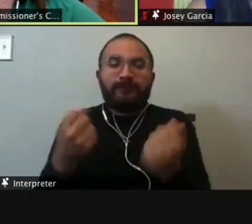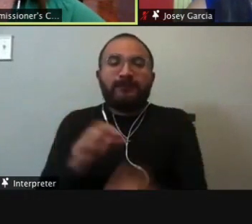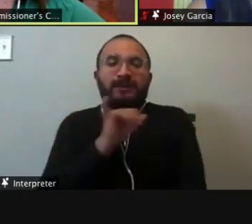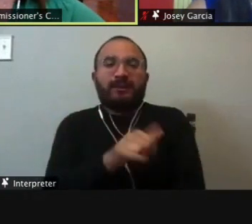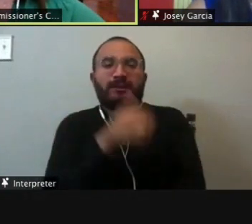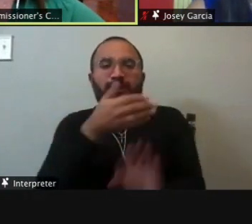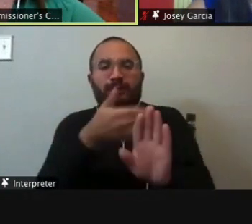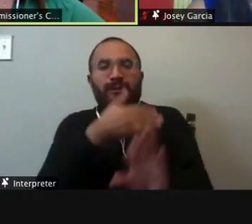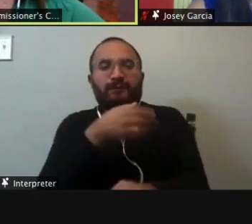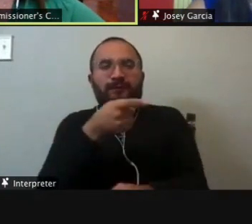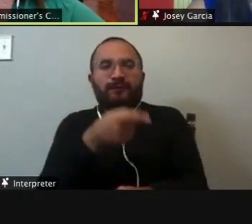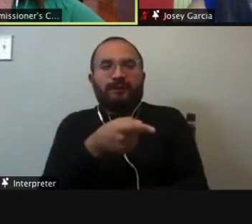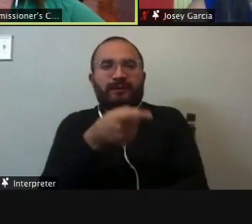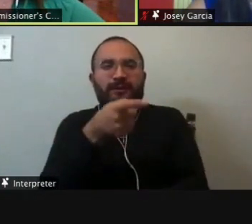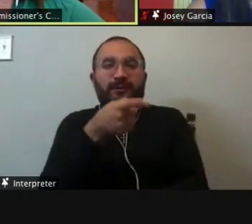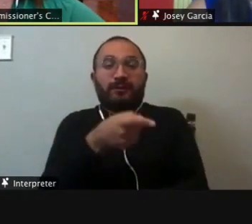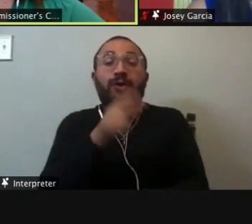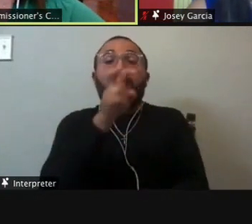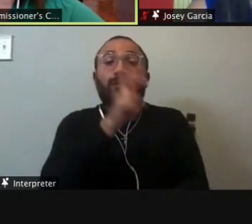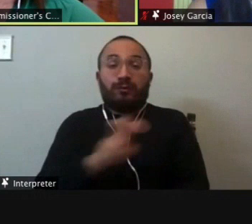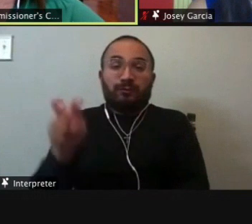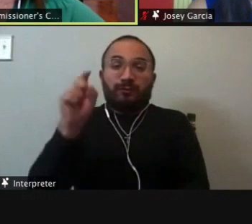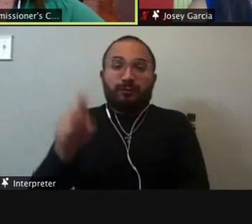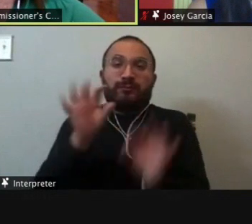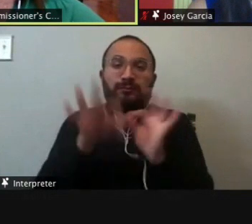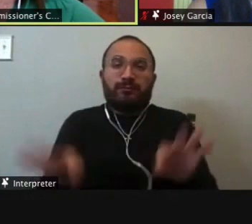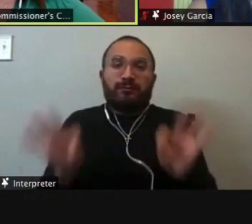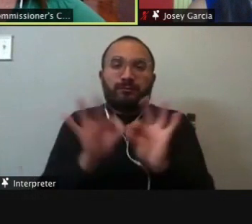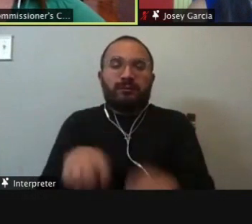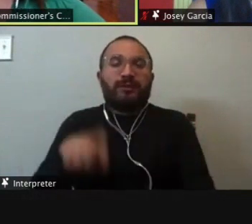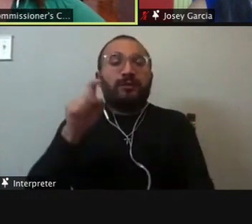that's something that I would need to check with Sheriff Salazar to see if that's something that's currently being utilized.